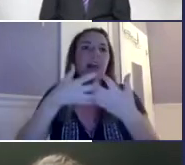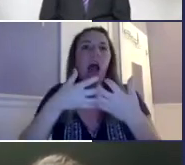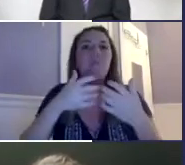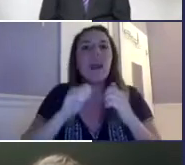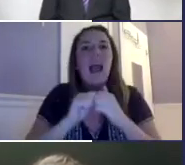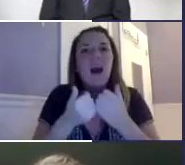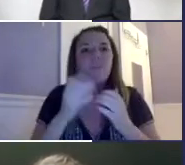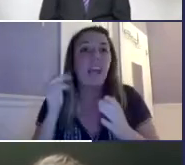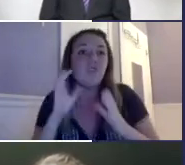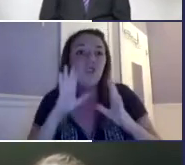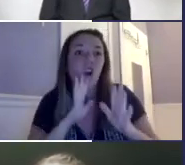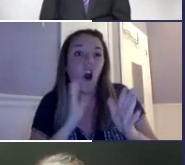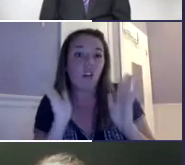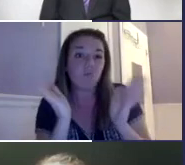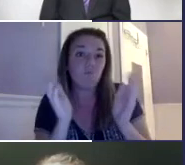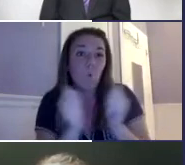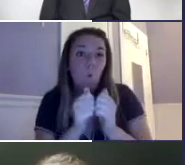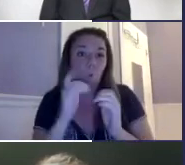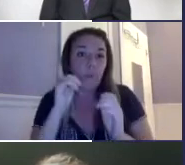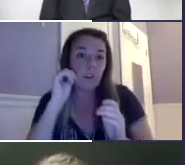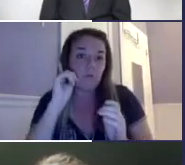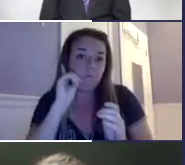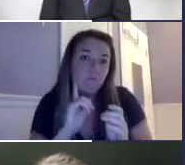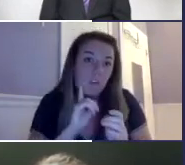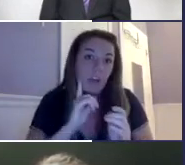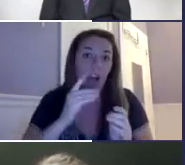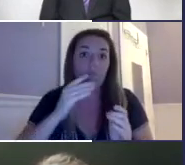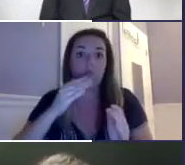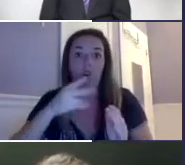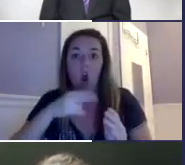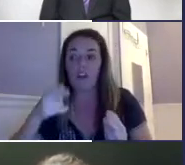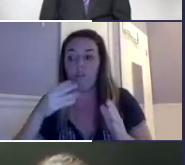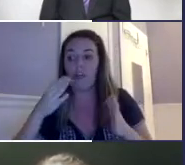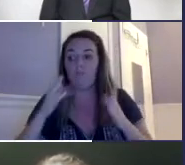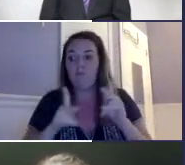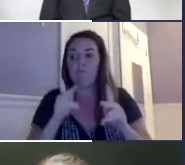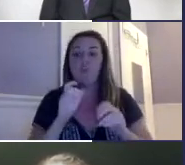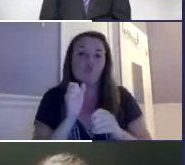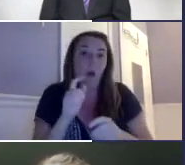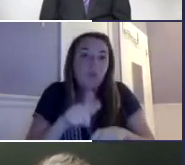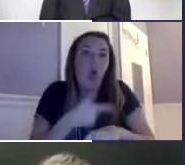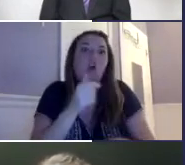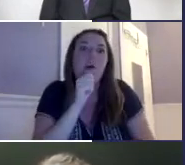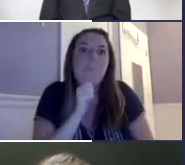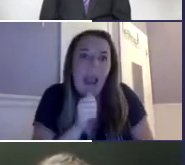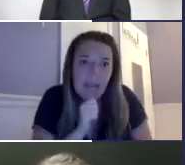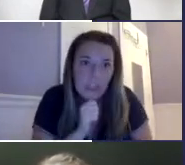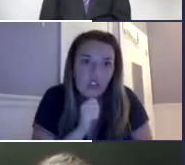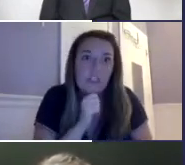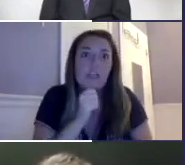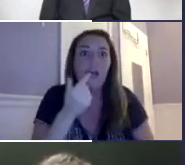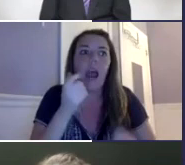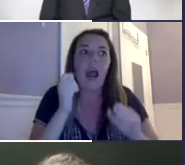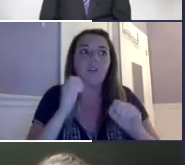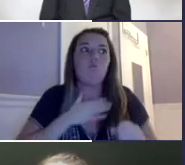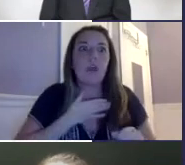that accommodations need to happen for deaf and hard of hearing people all